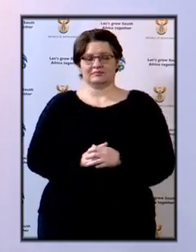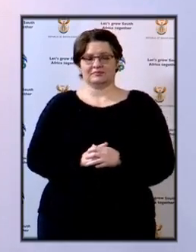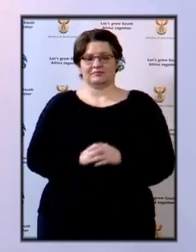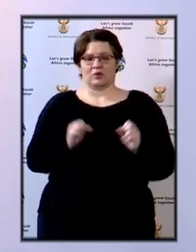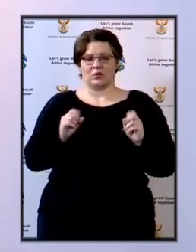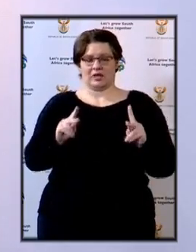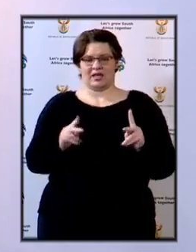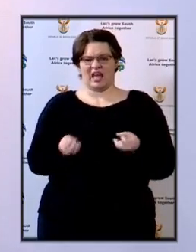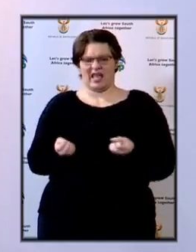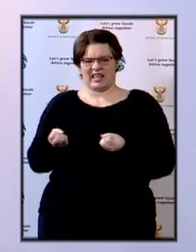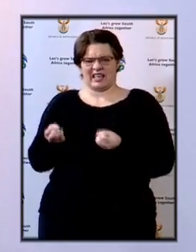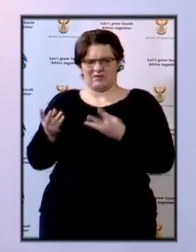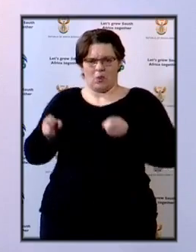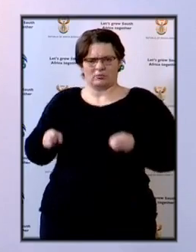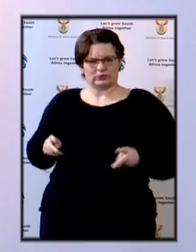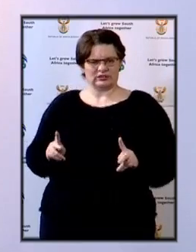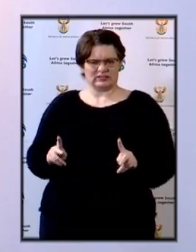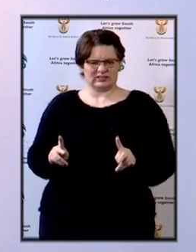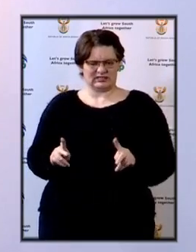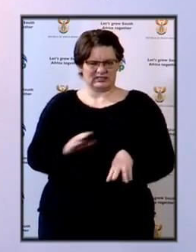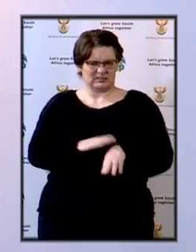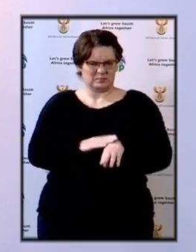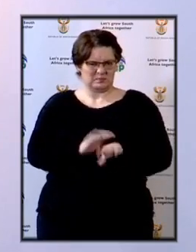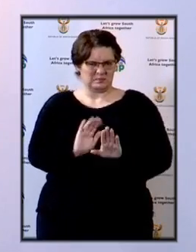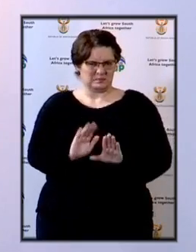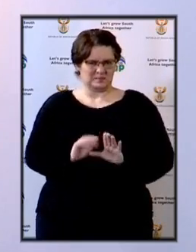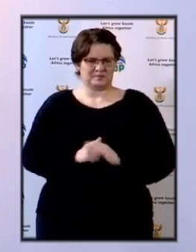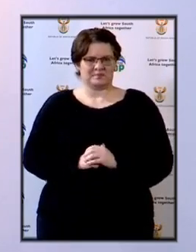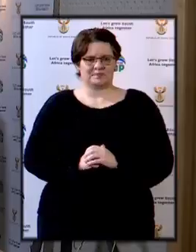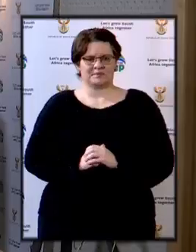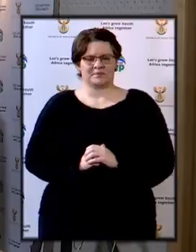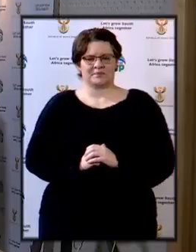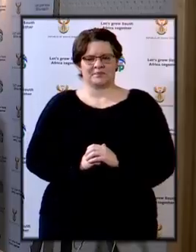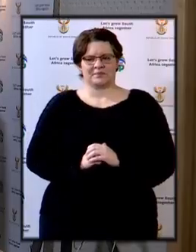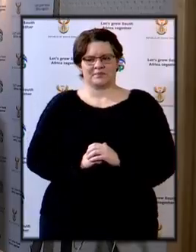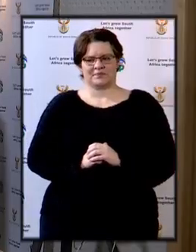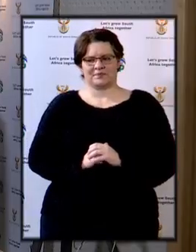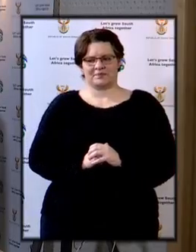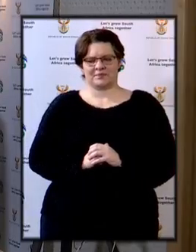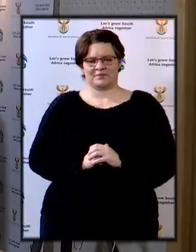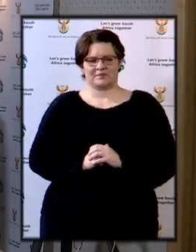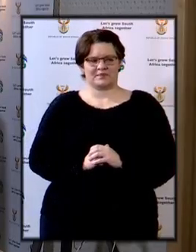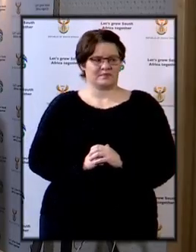Okay. We'll give them time to